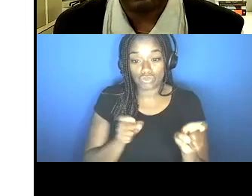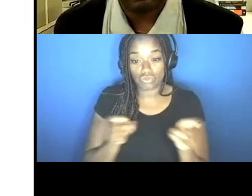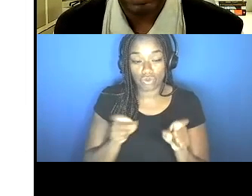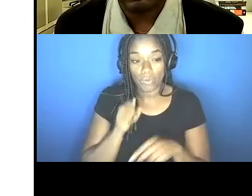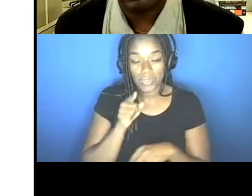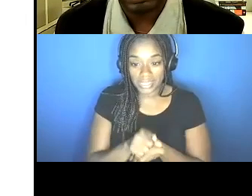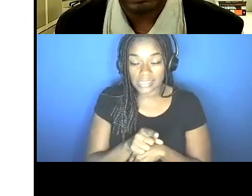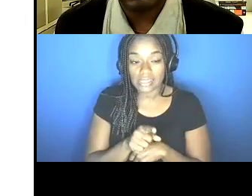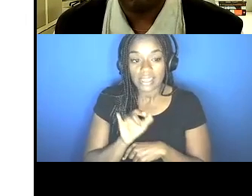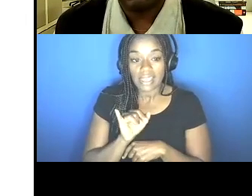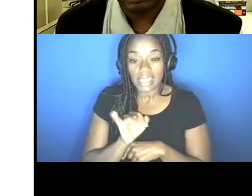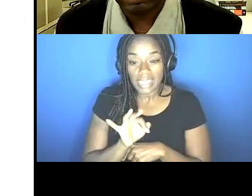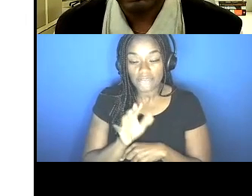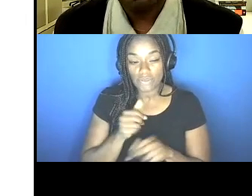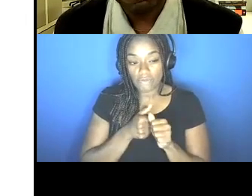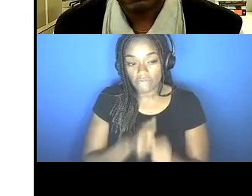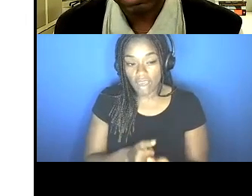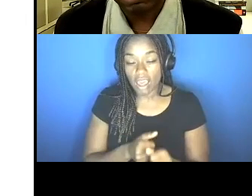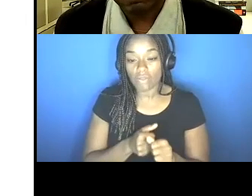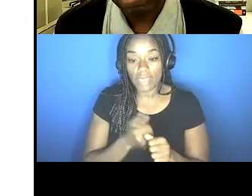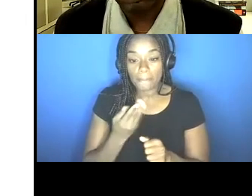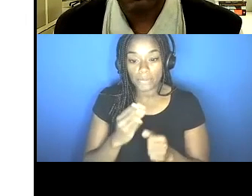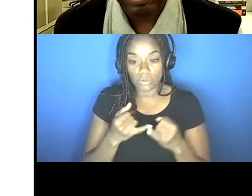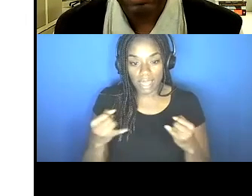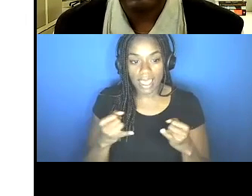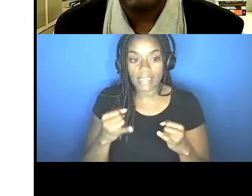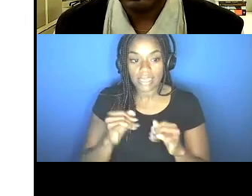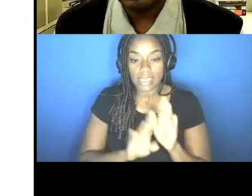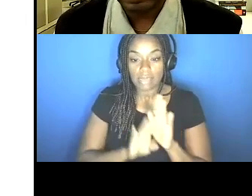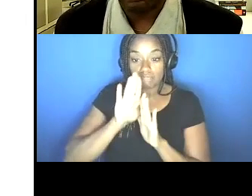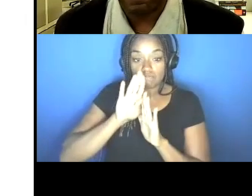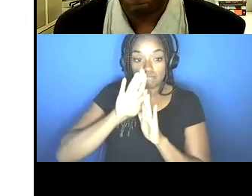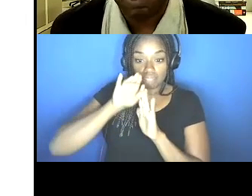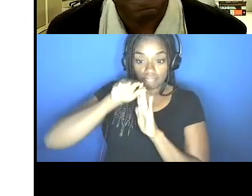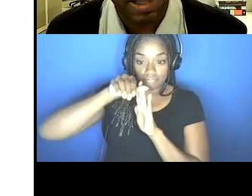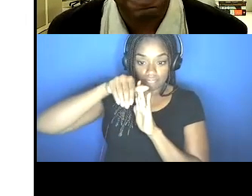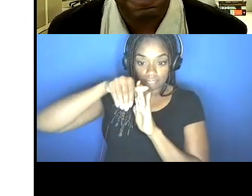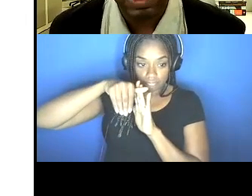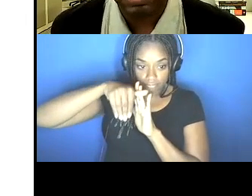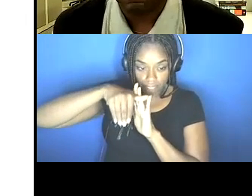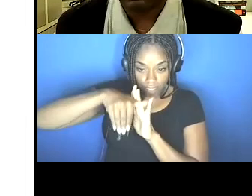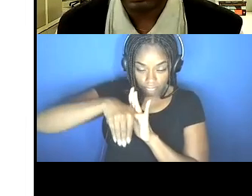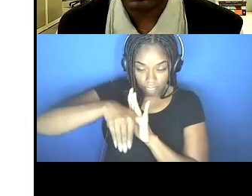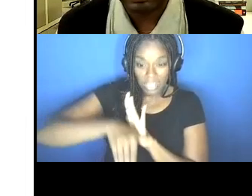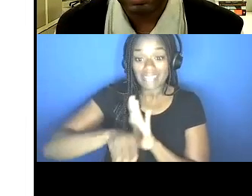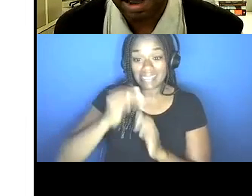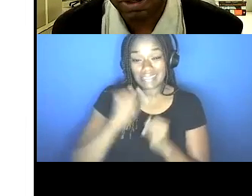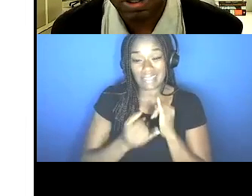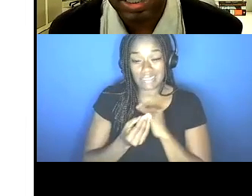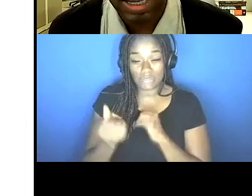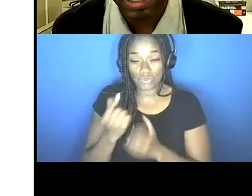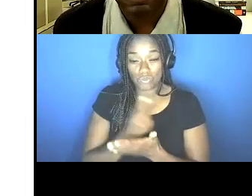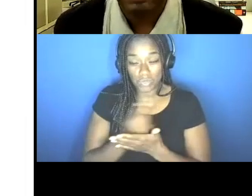if you follow to the right, you can see that that solid blue line really started to go down pretty drastically. And now, um, over the last few weeks, we've actually had case